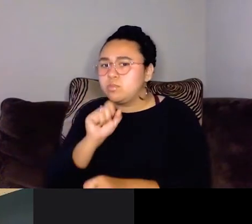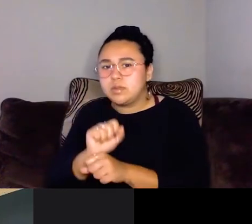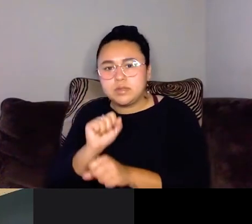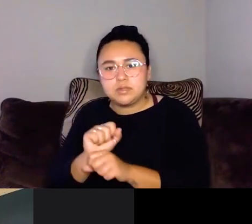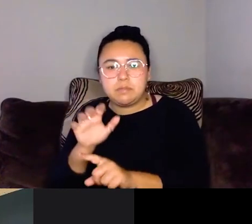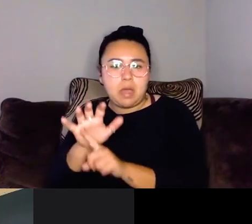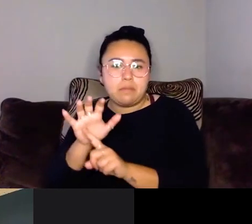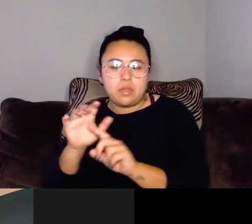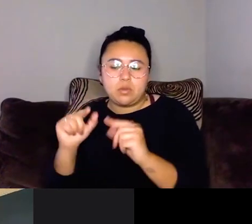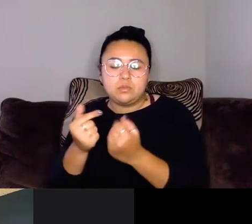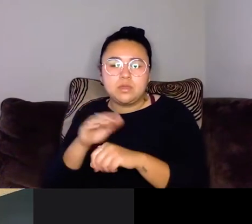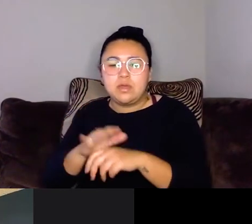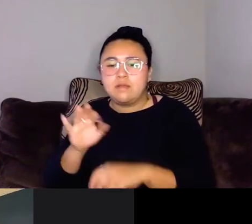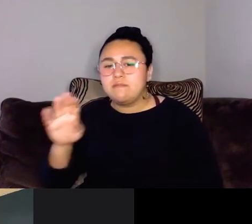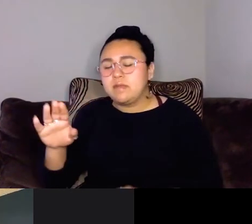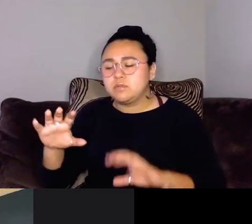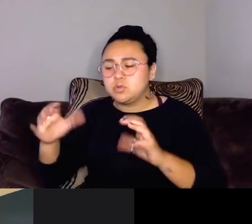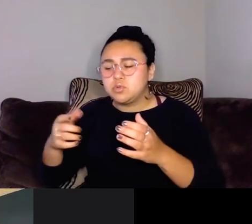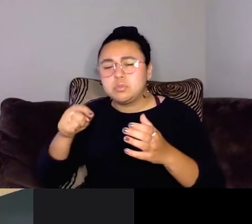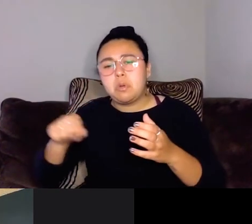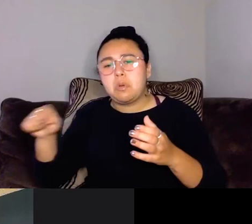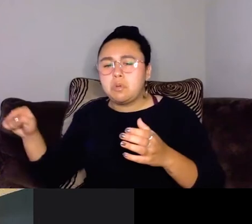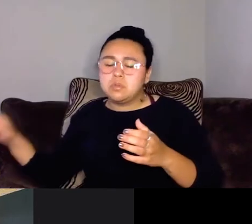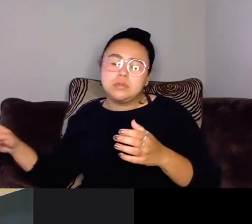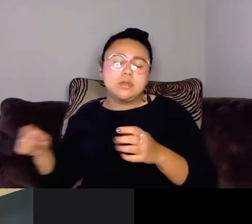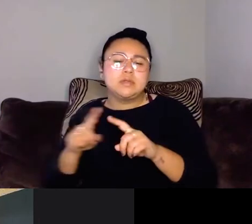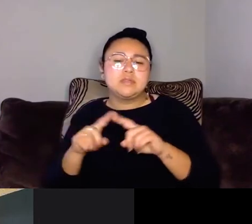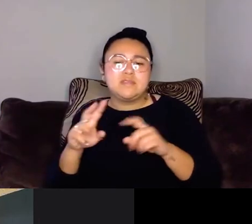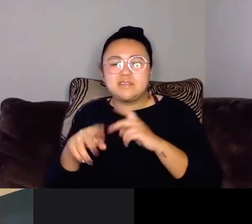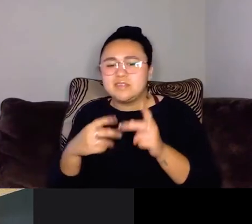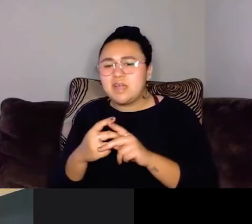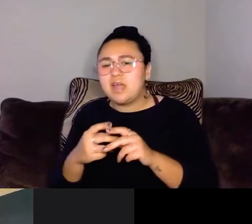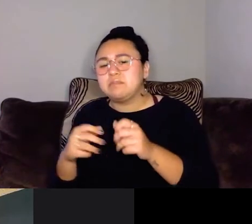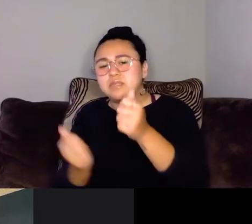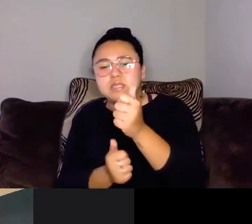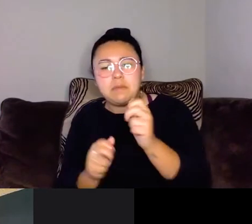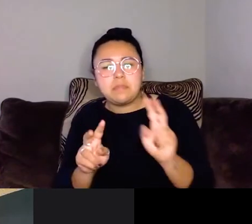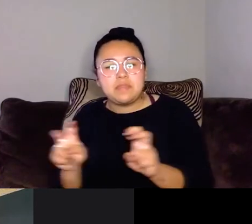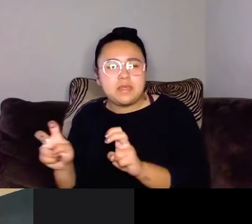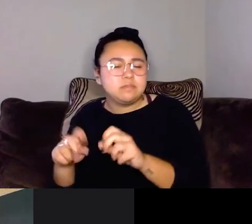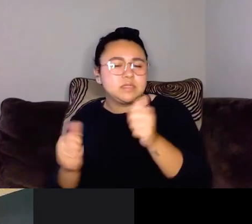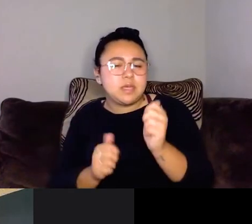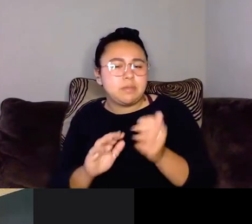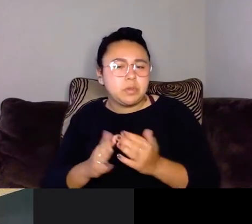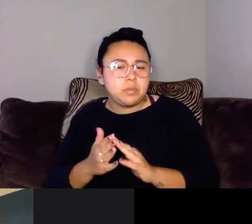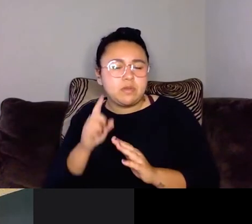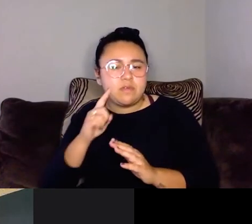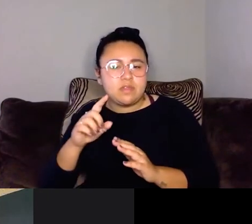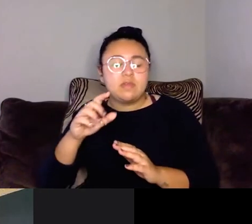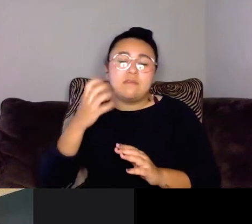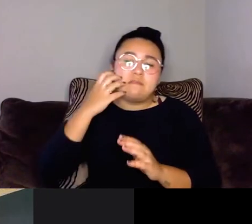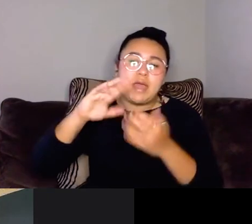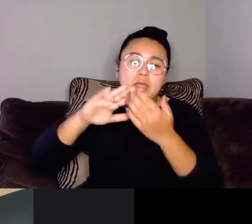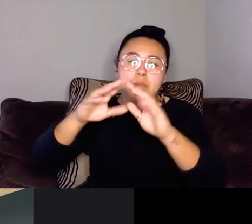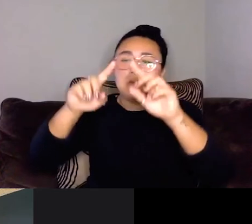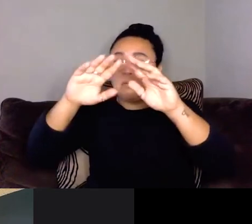Facebook that are collectives of different kinds of, um, sort of sub themes or sub communities of, uh, fat community. Um,